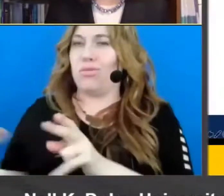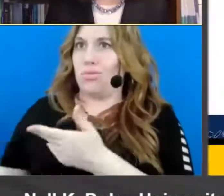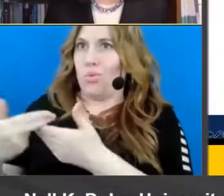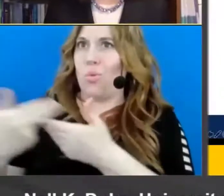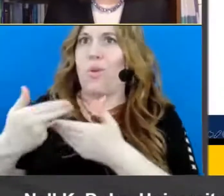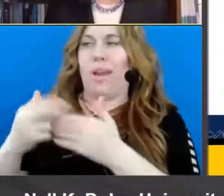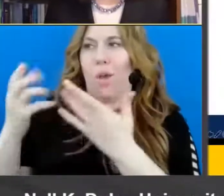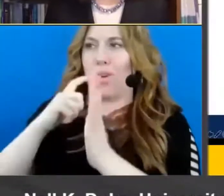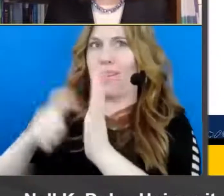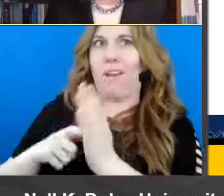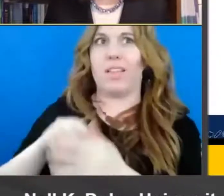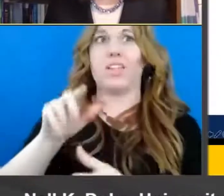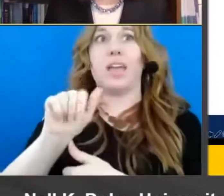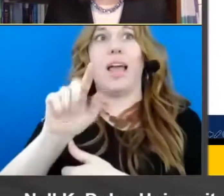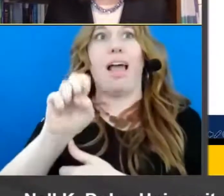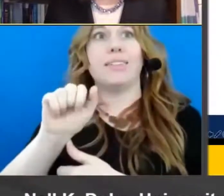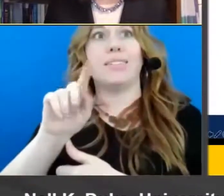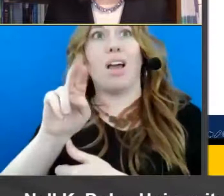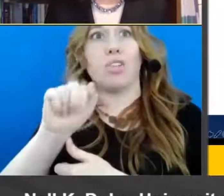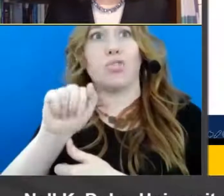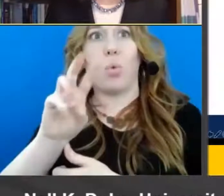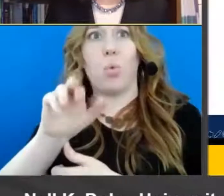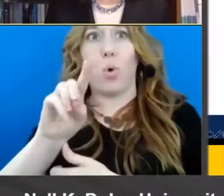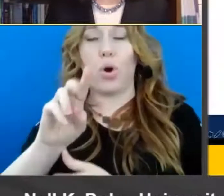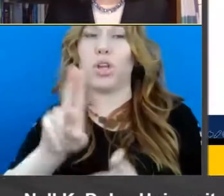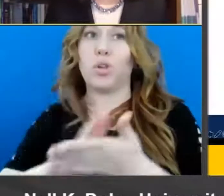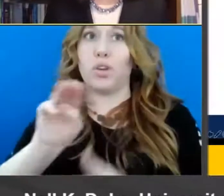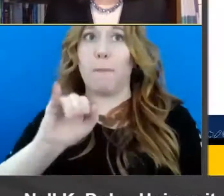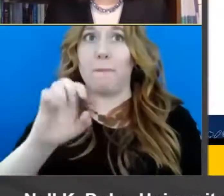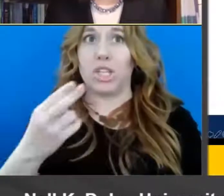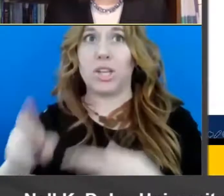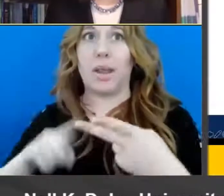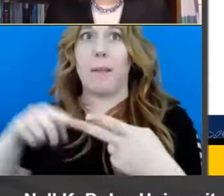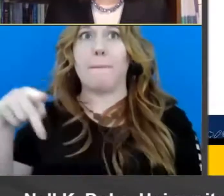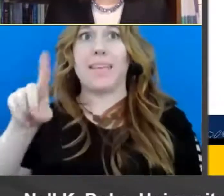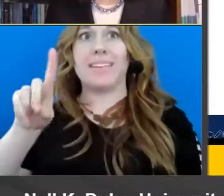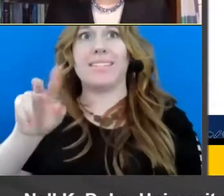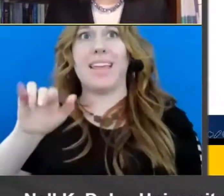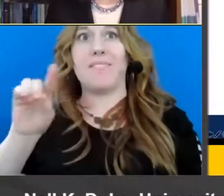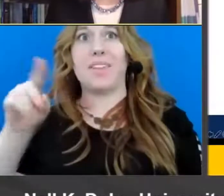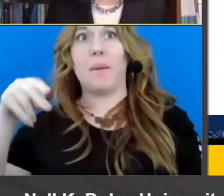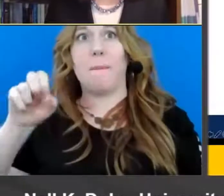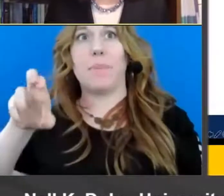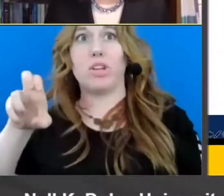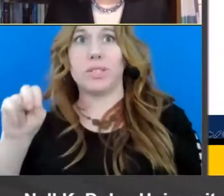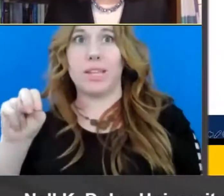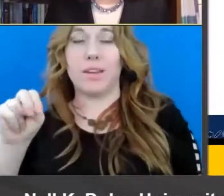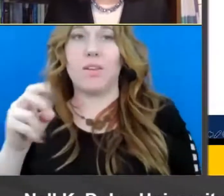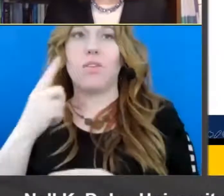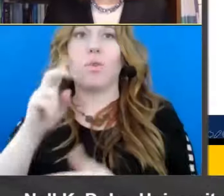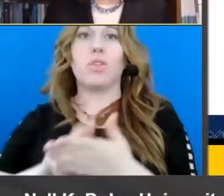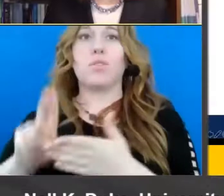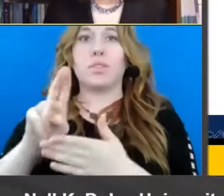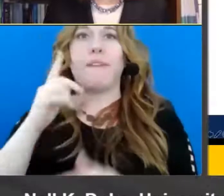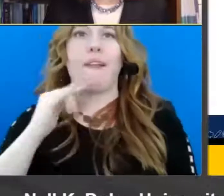Alessandra Ward of the University of Michigan and P. David Pearson, Emeritus of the University of California at Berkeley. I also want to